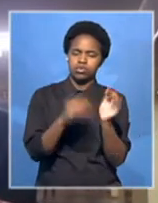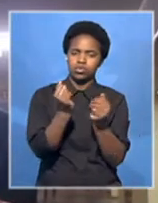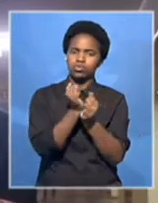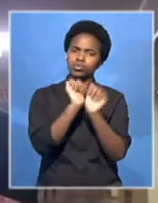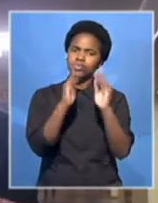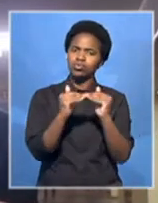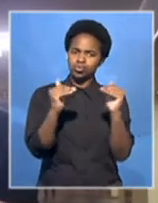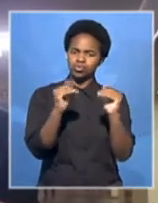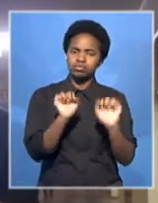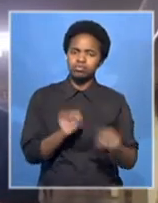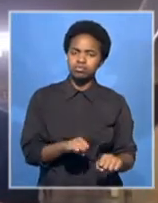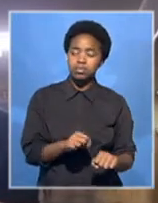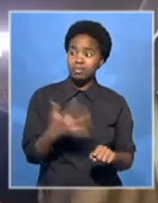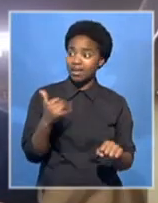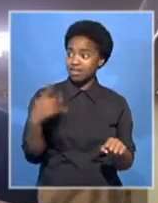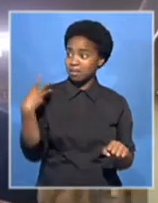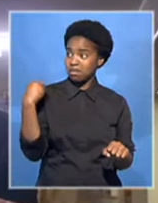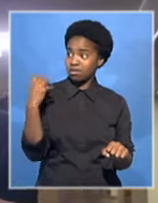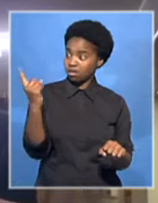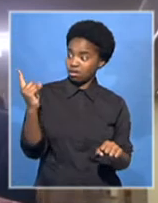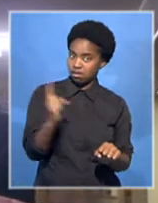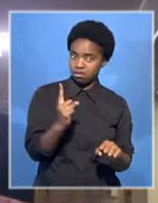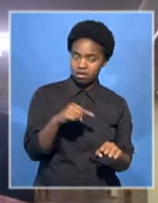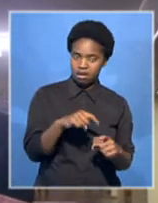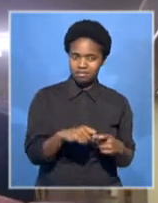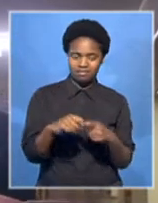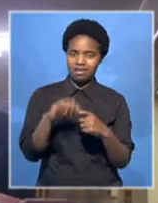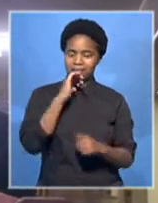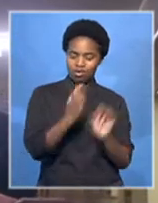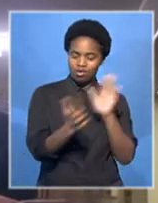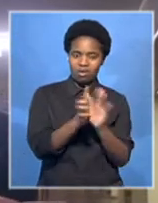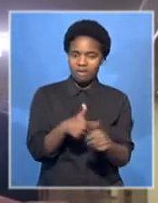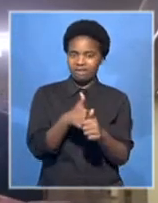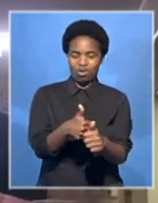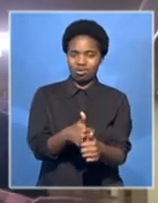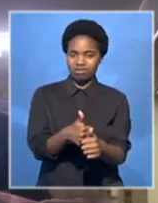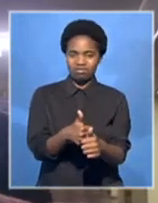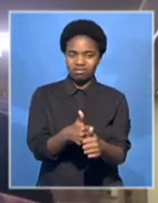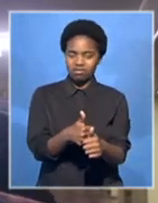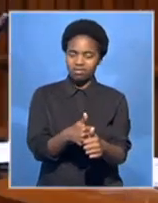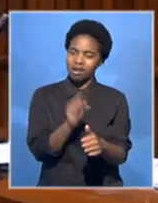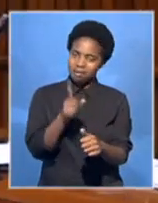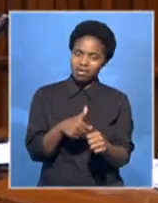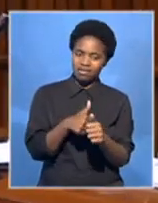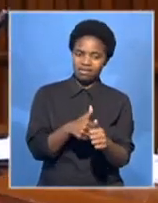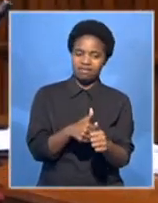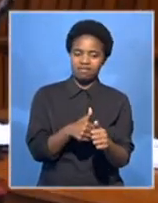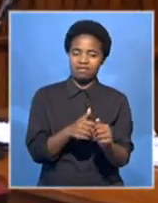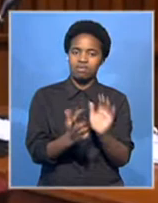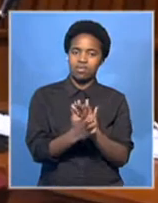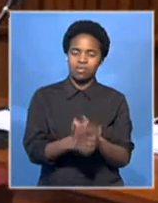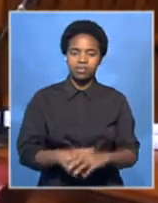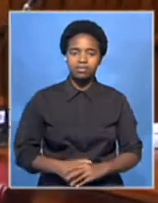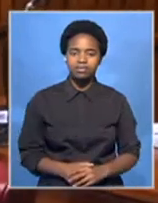So immediately, our concern is the unlawfulness of the minister's intervention. The